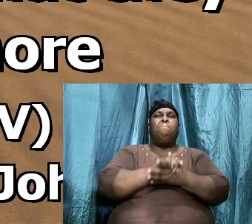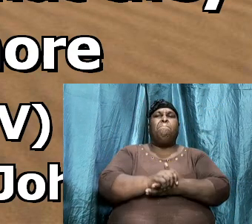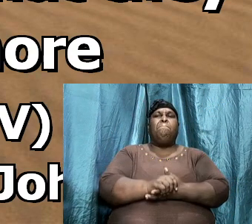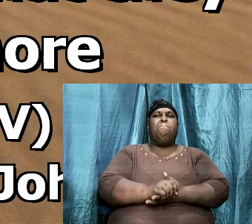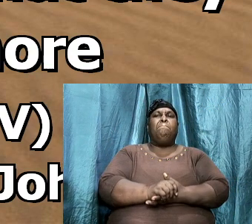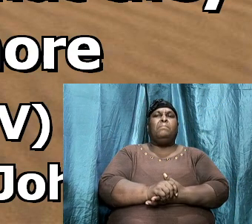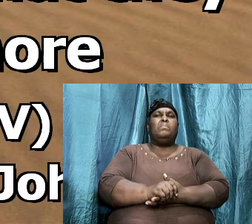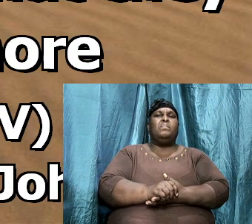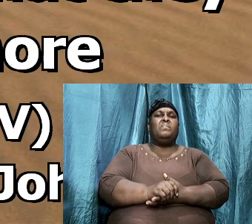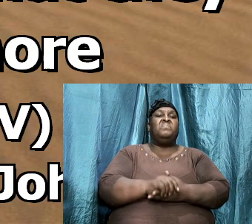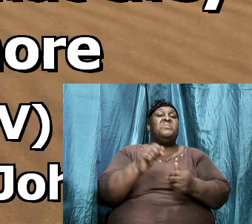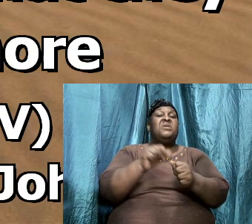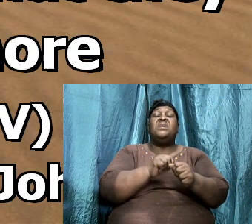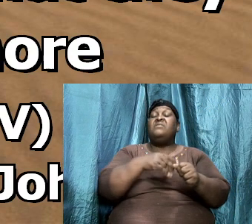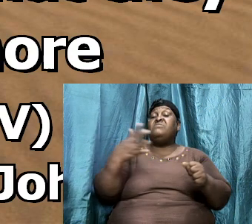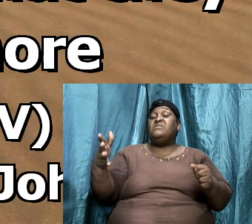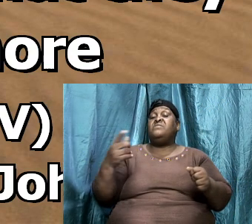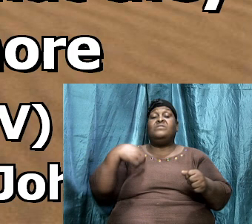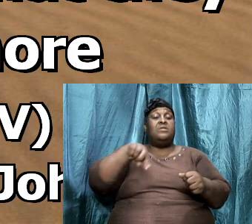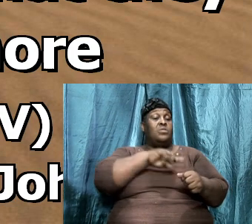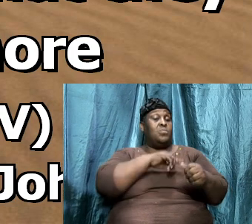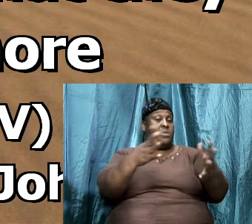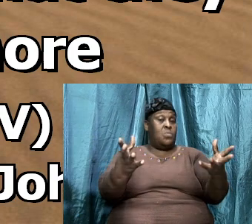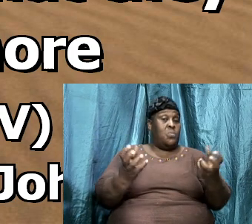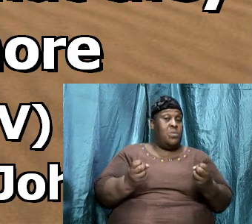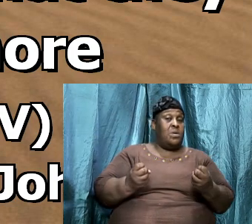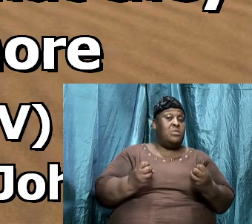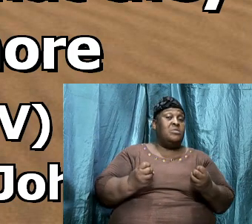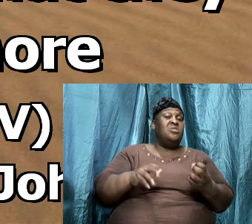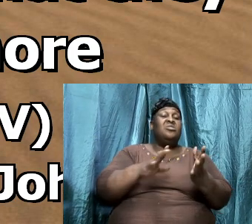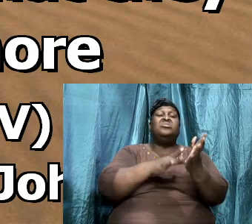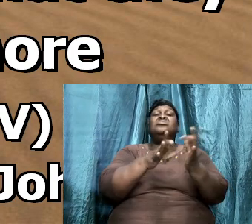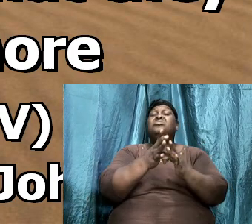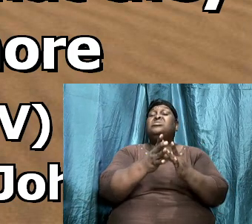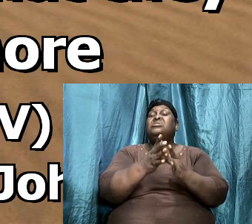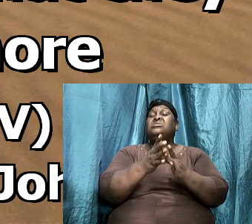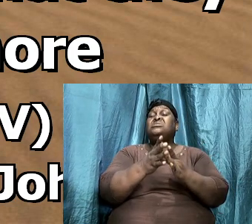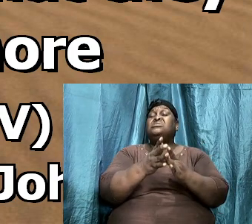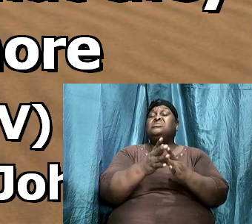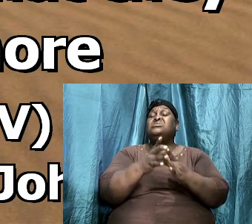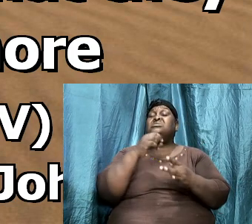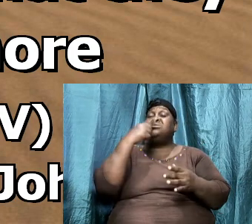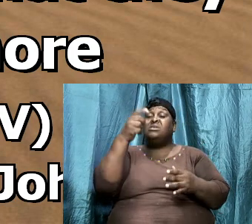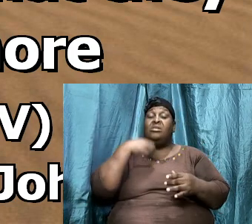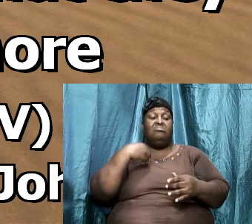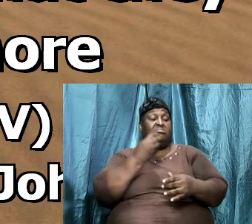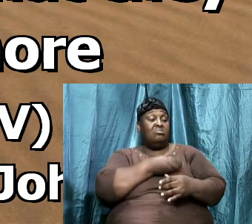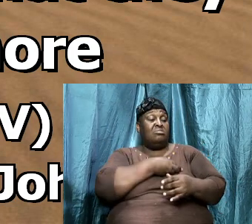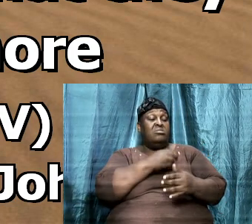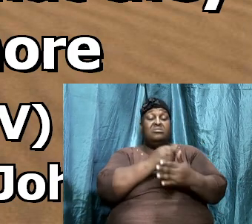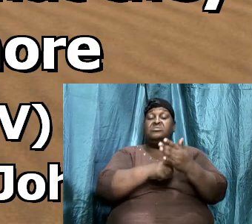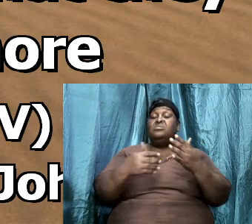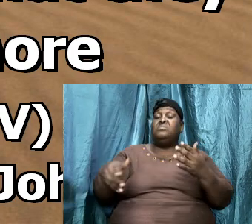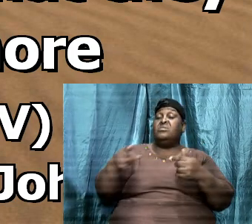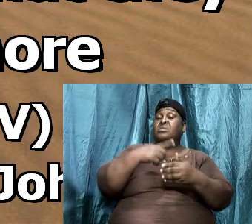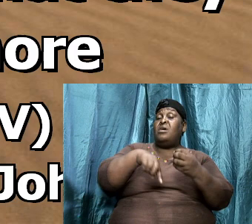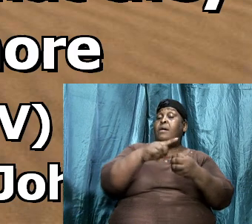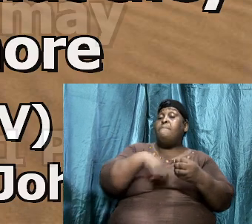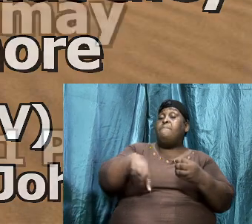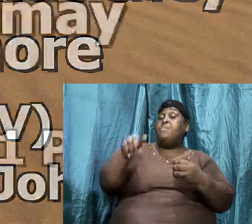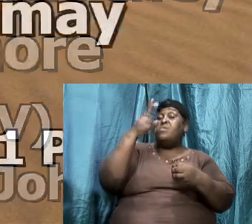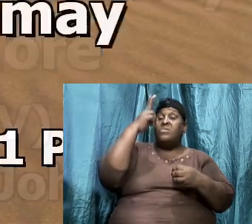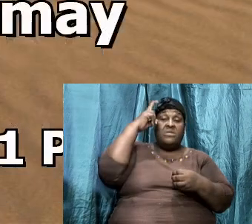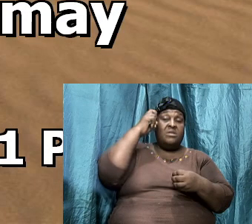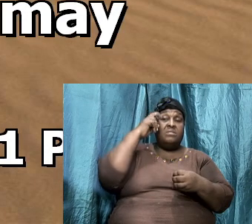So everything that we want. So Christ is really telling us something here about the enemy. Right? In 1 Peter 5,